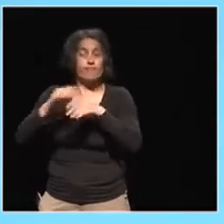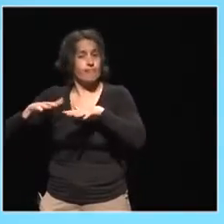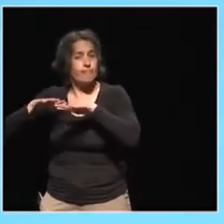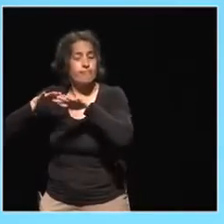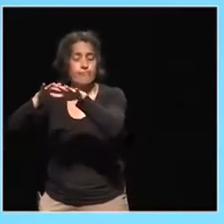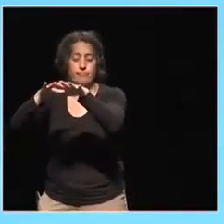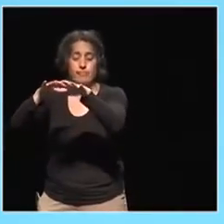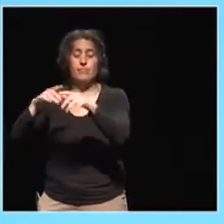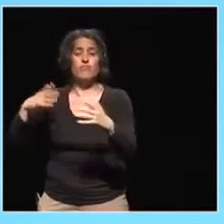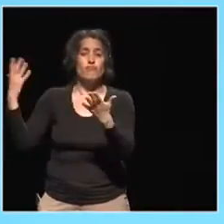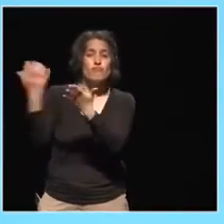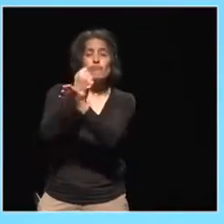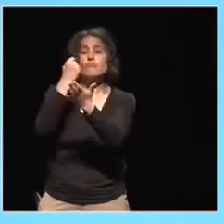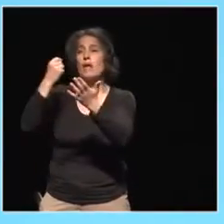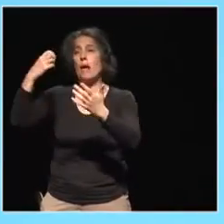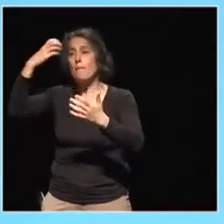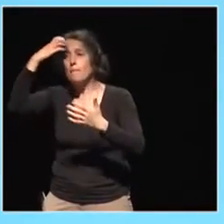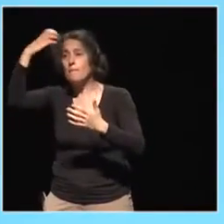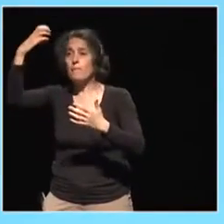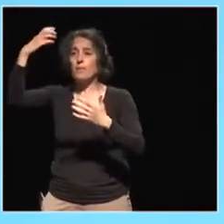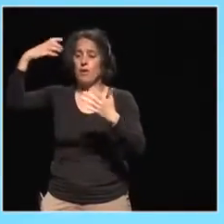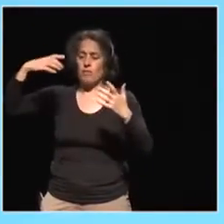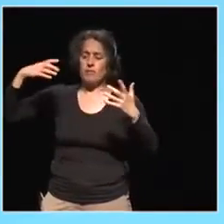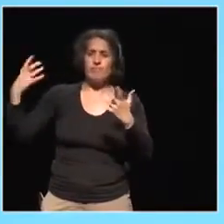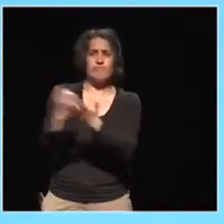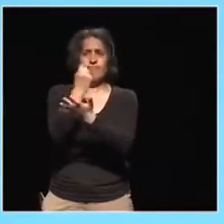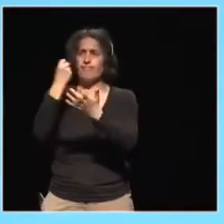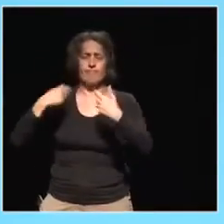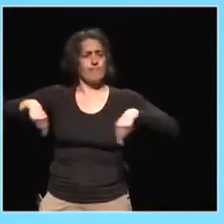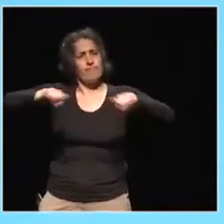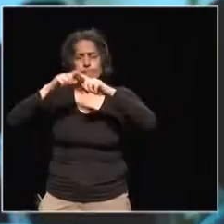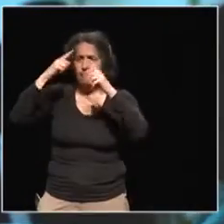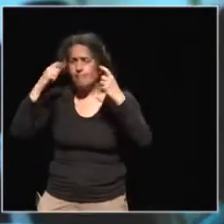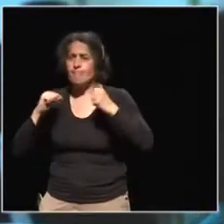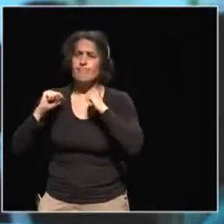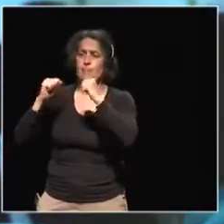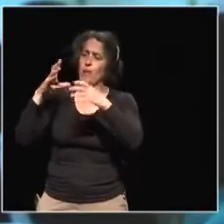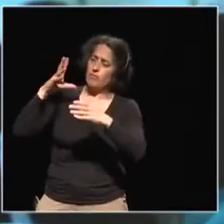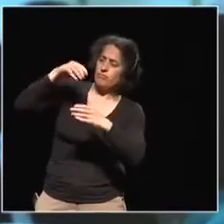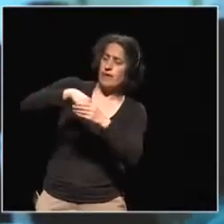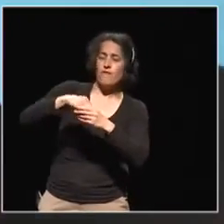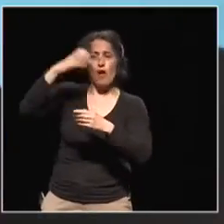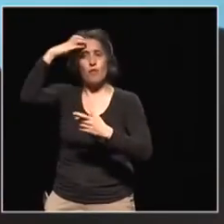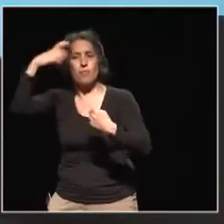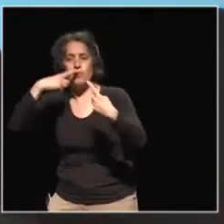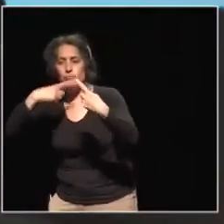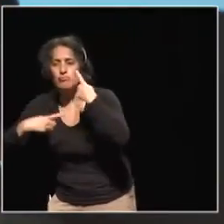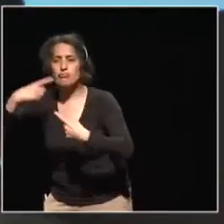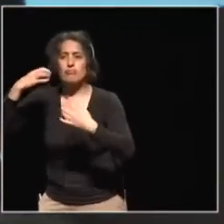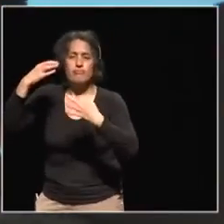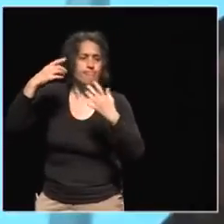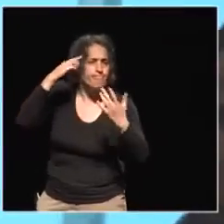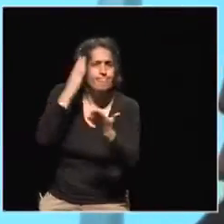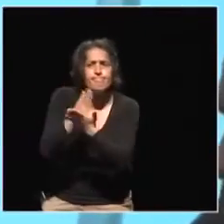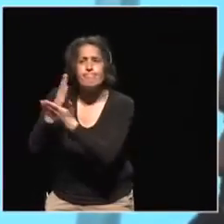the way politics, mainstream politics is exercised and practiced is also possible. And I think the sooner we start listening